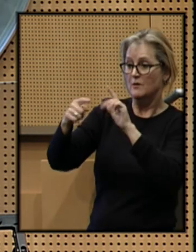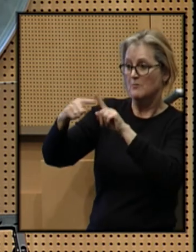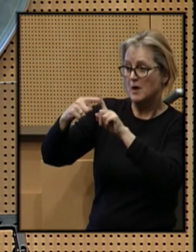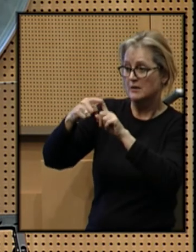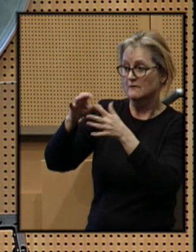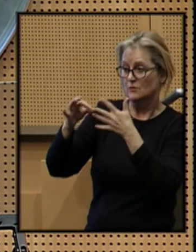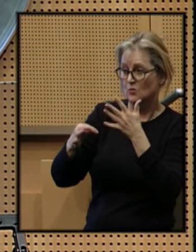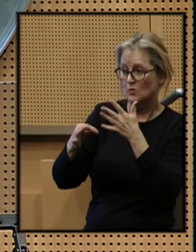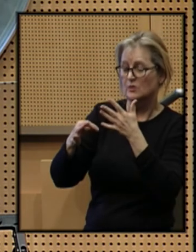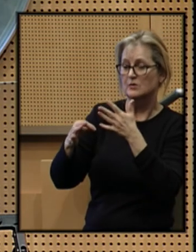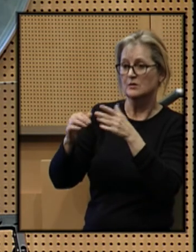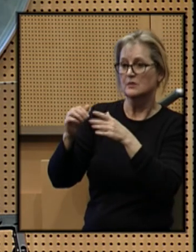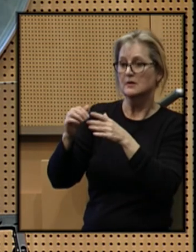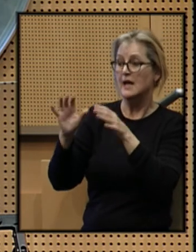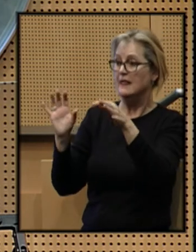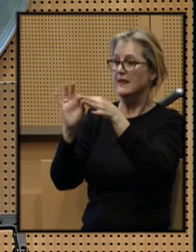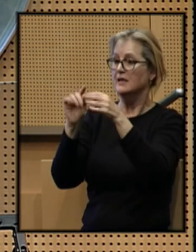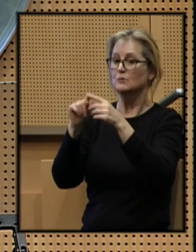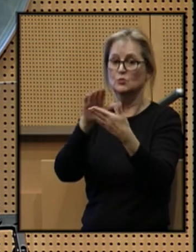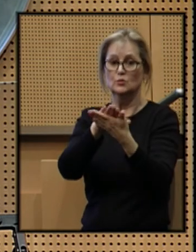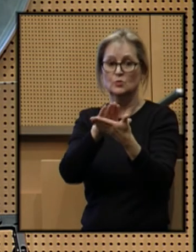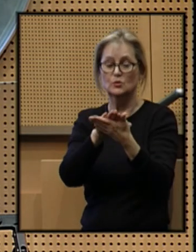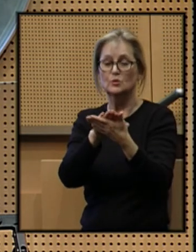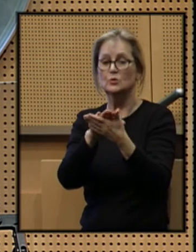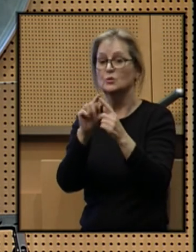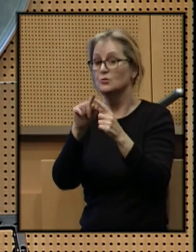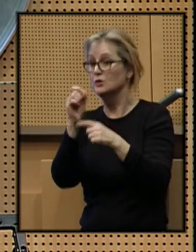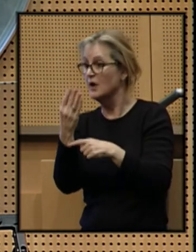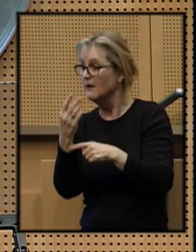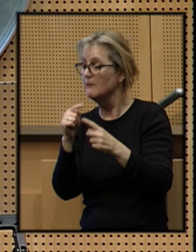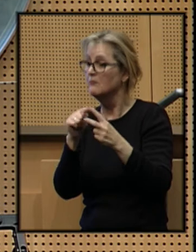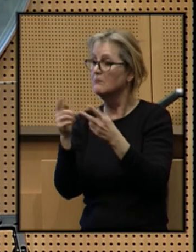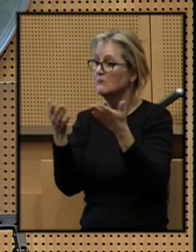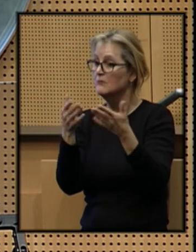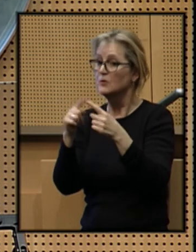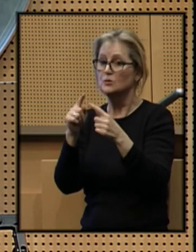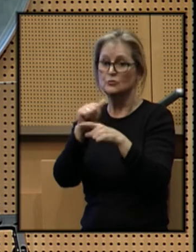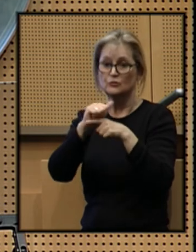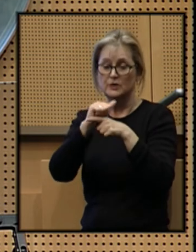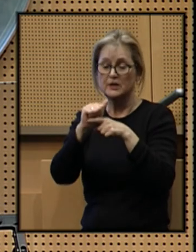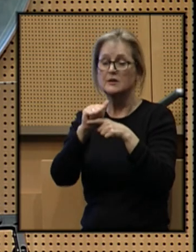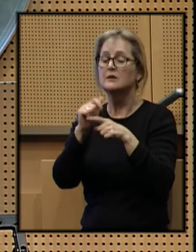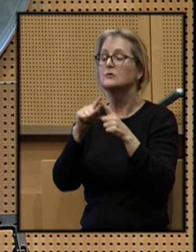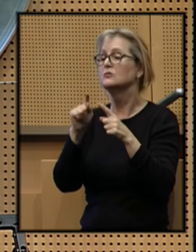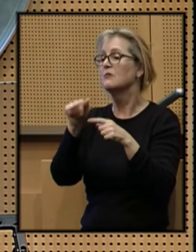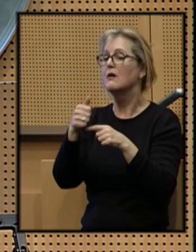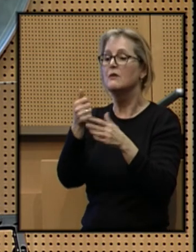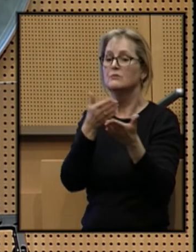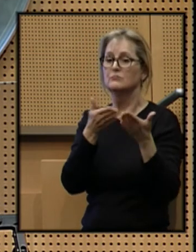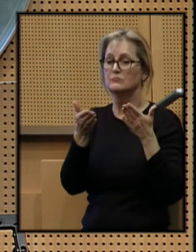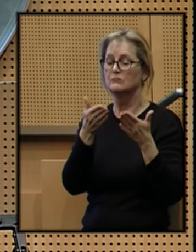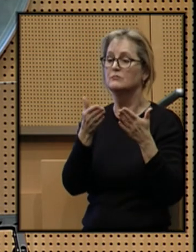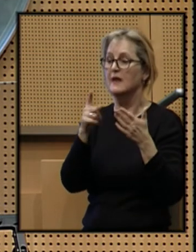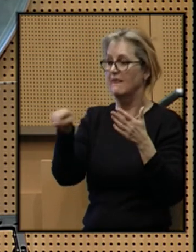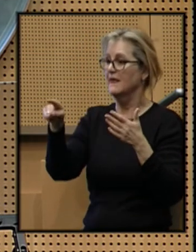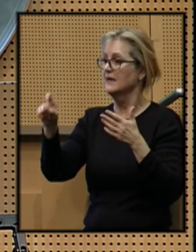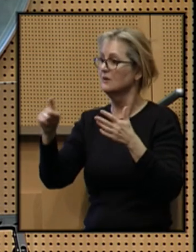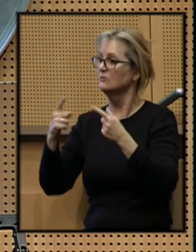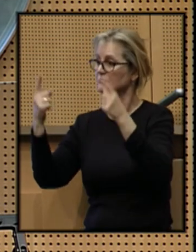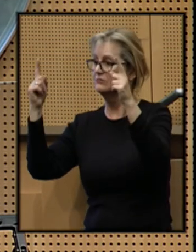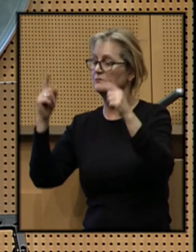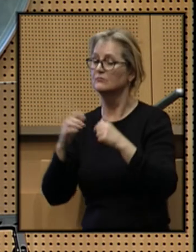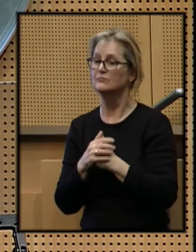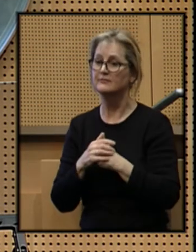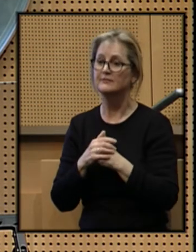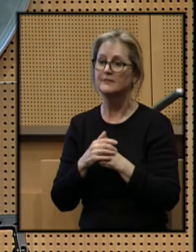choice by linking them to school or to a job or to training or to other services they need to succeed.